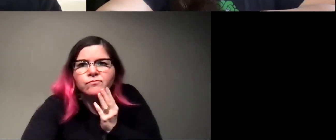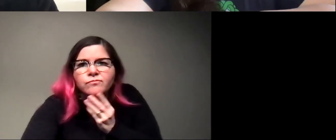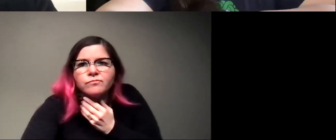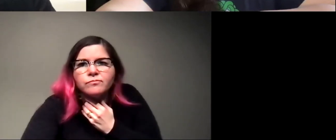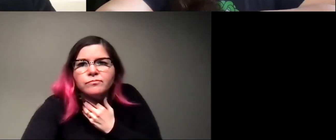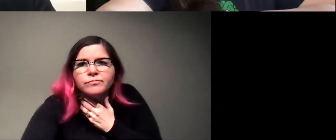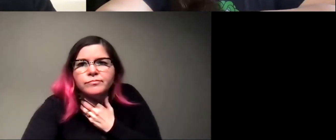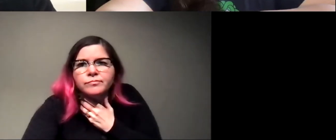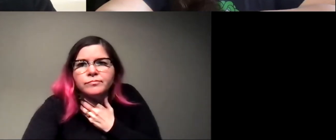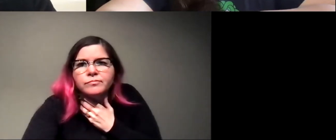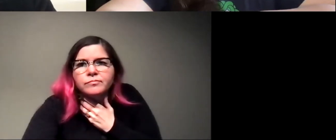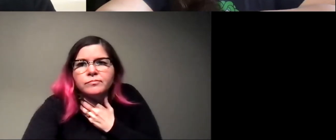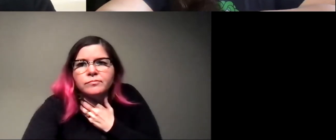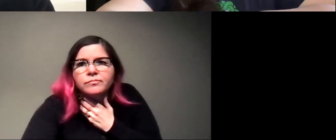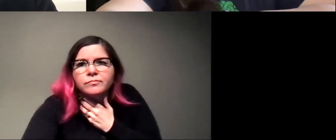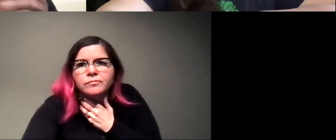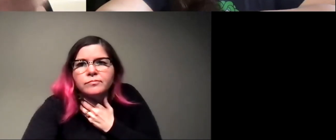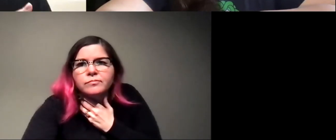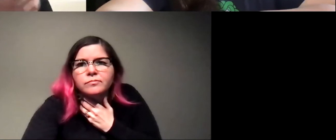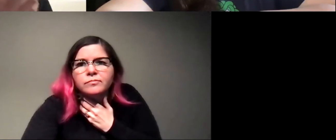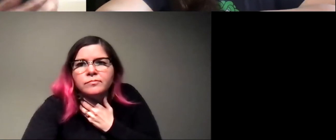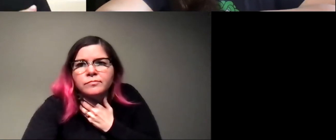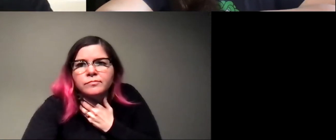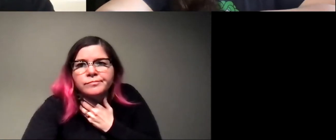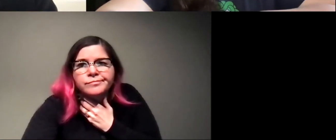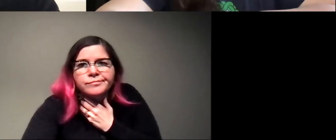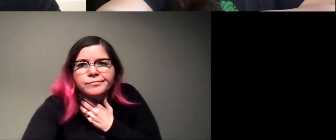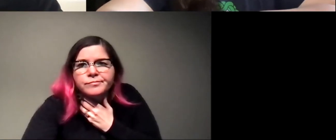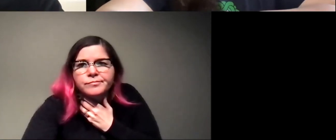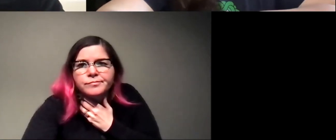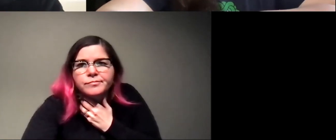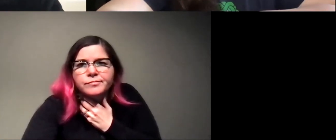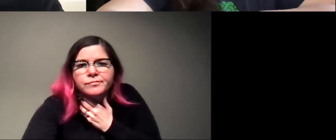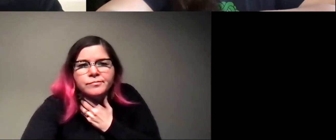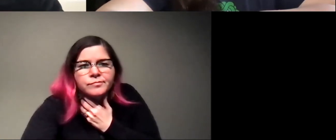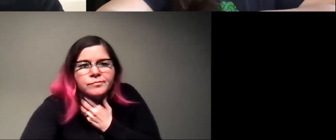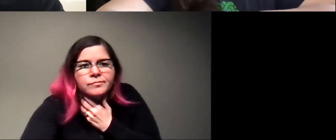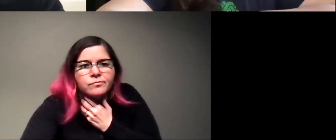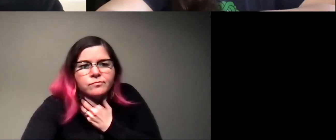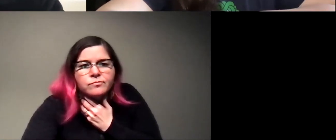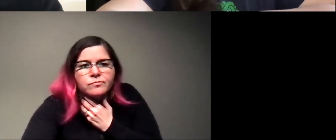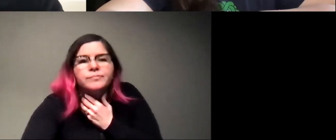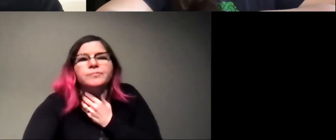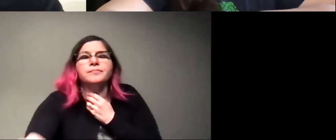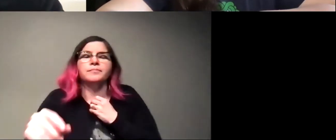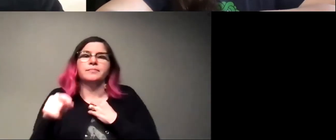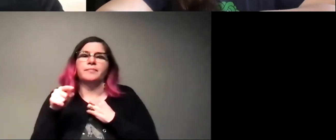question, the, the fungus don't actually know what's going on around them. They have just evolved this very intricate set